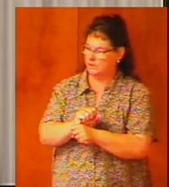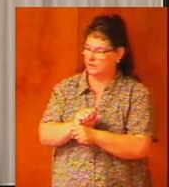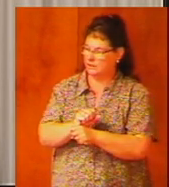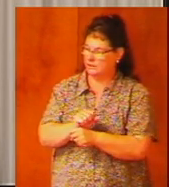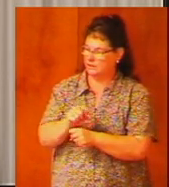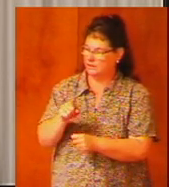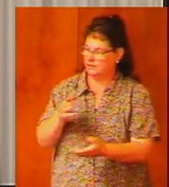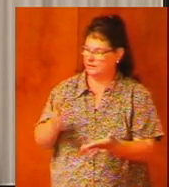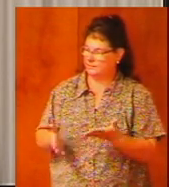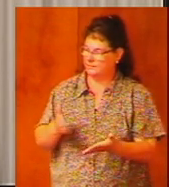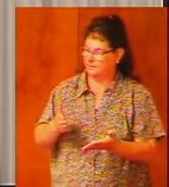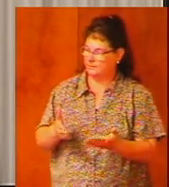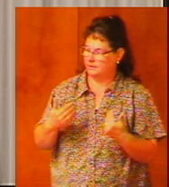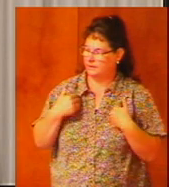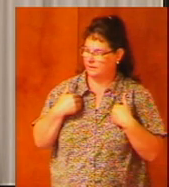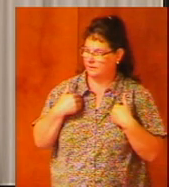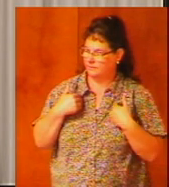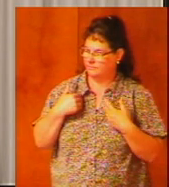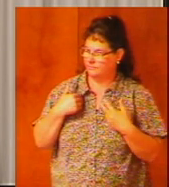he may be afflicted